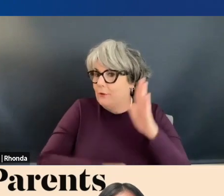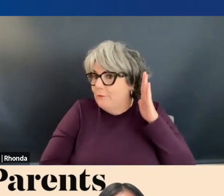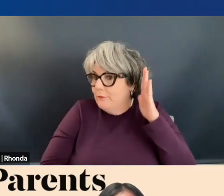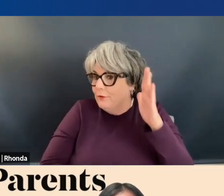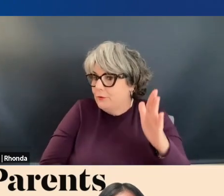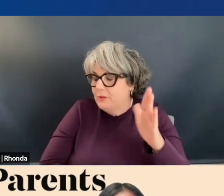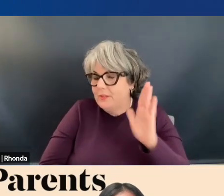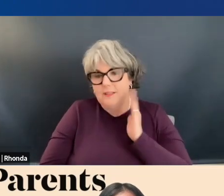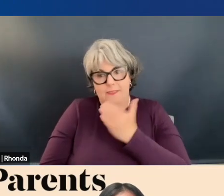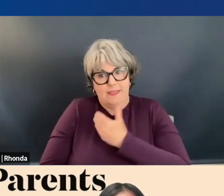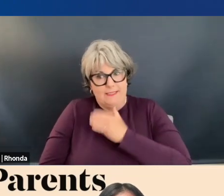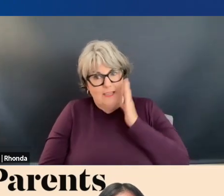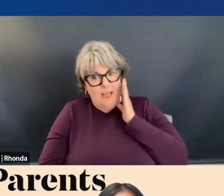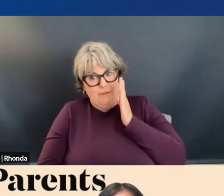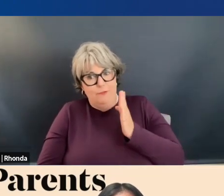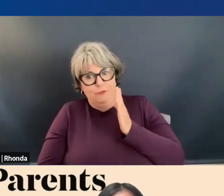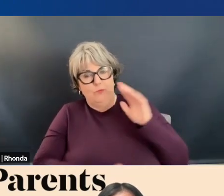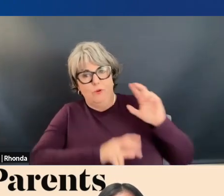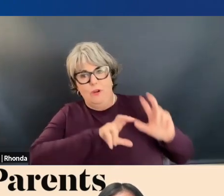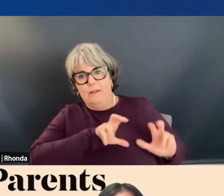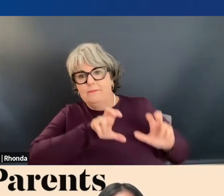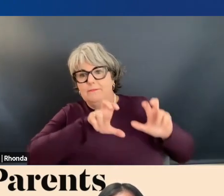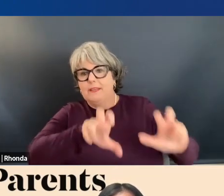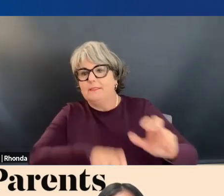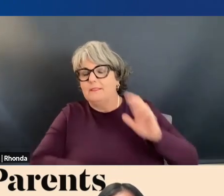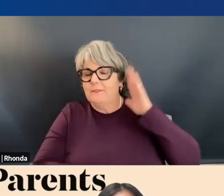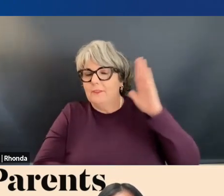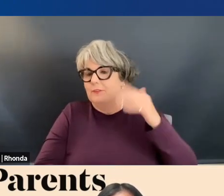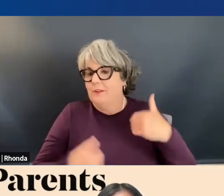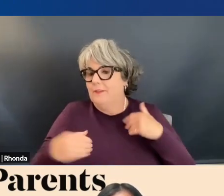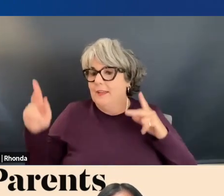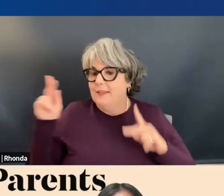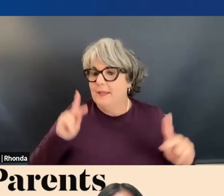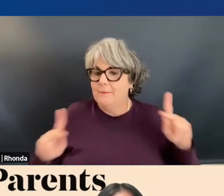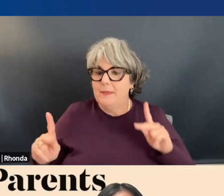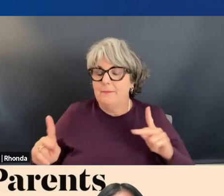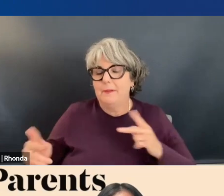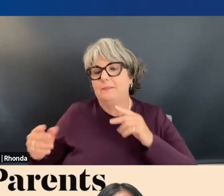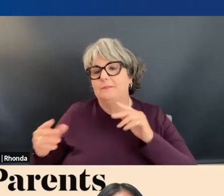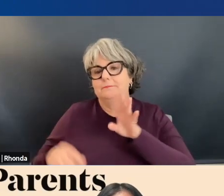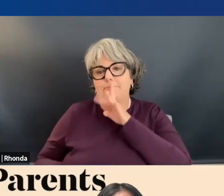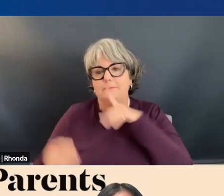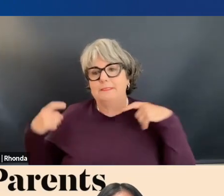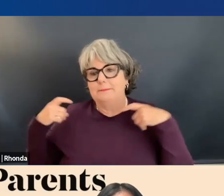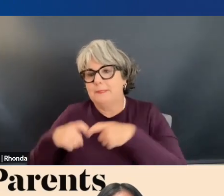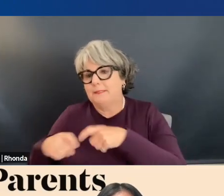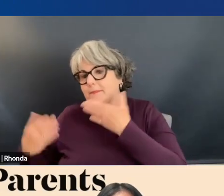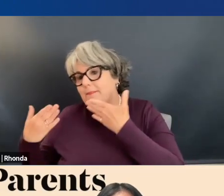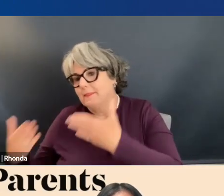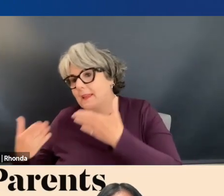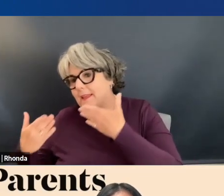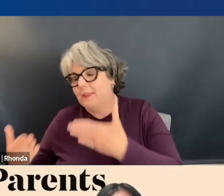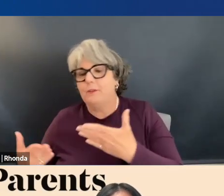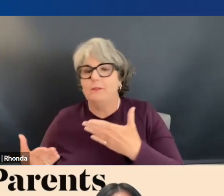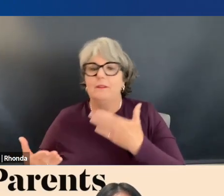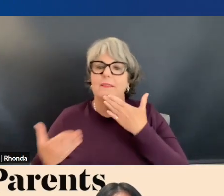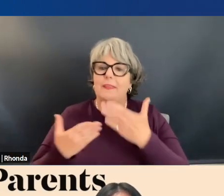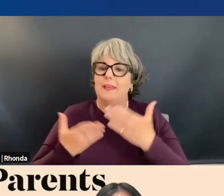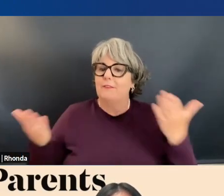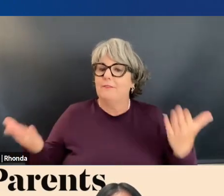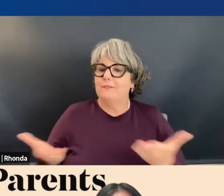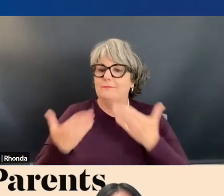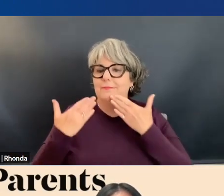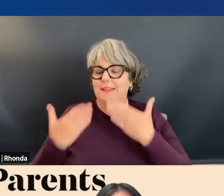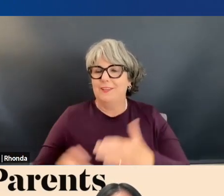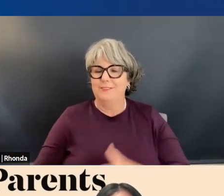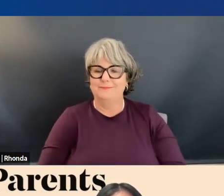our future. We are all invested in the future of our young people. So, gracias, Alakwat. Thanks again, and I really appreciate you joining us here this